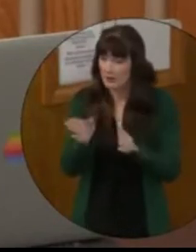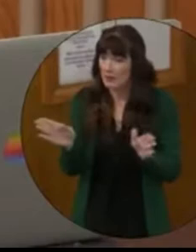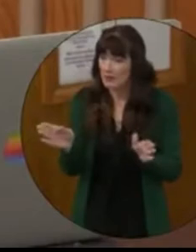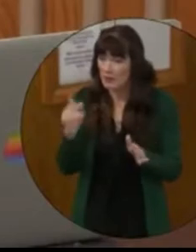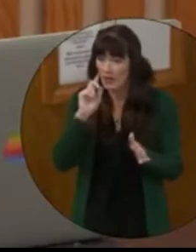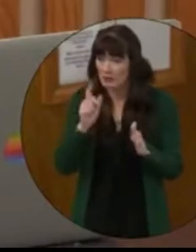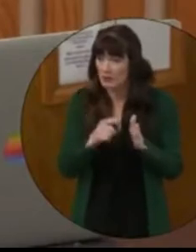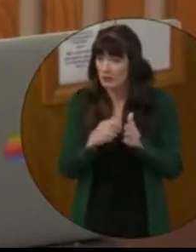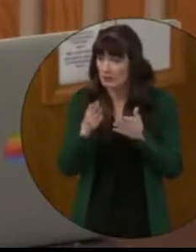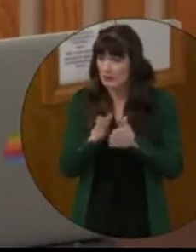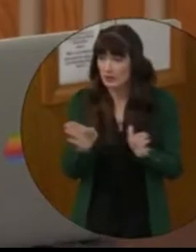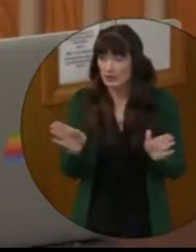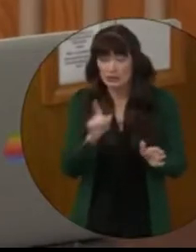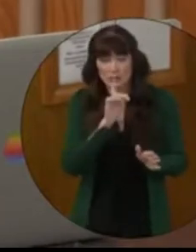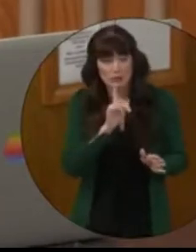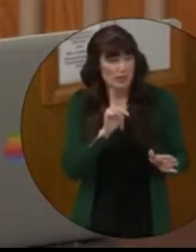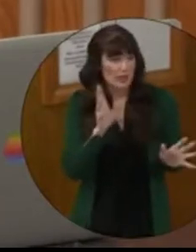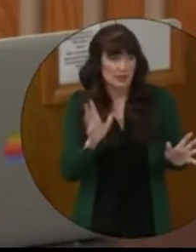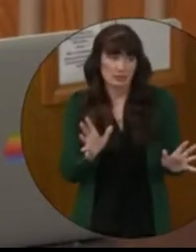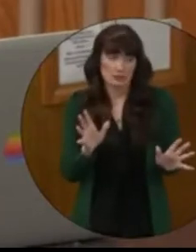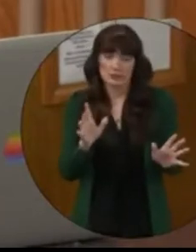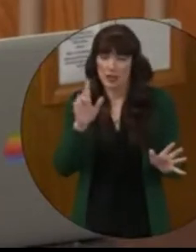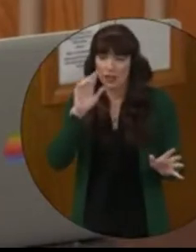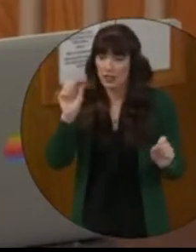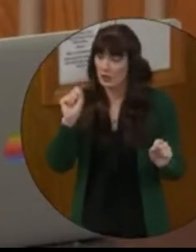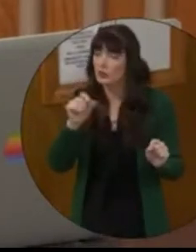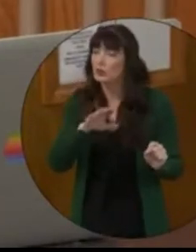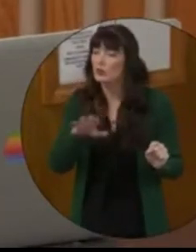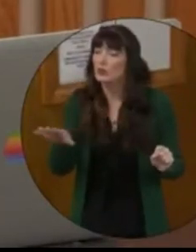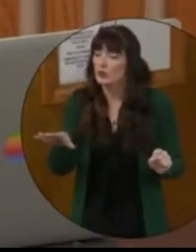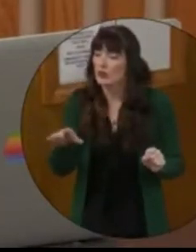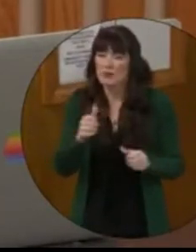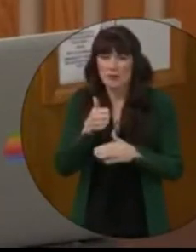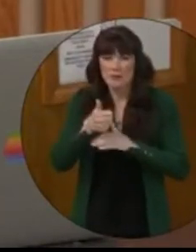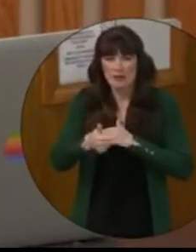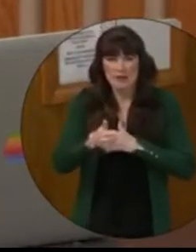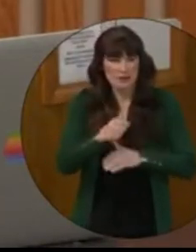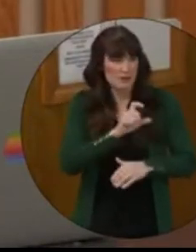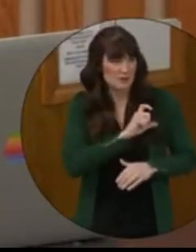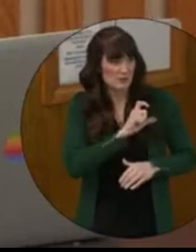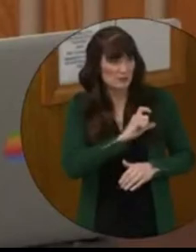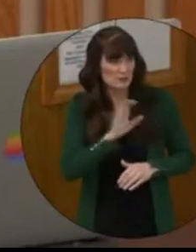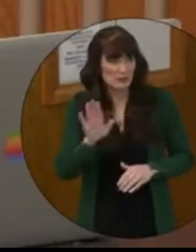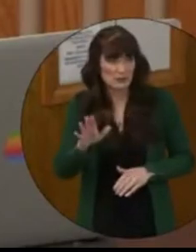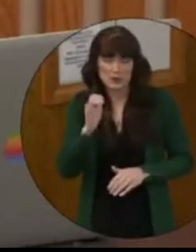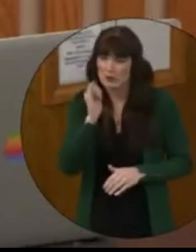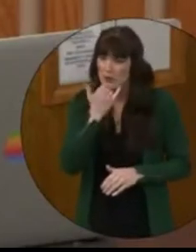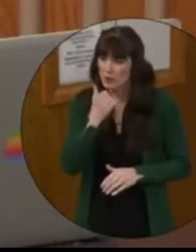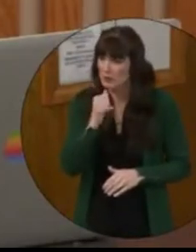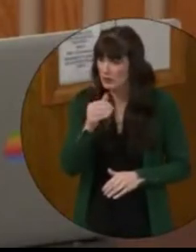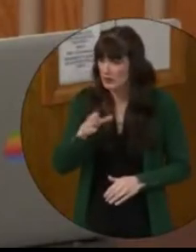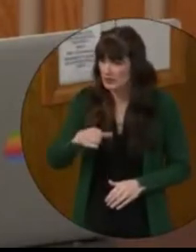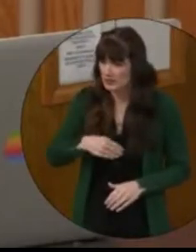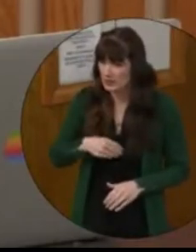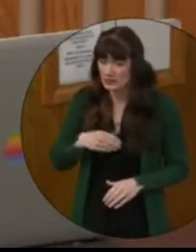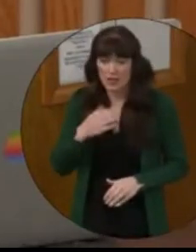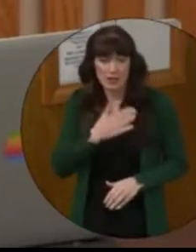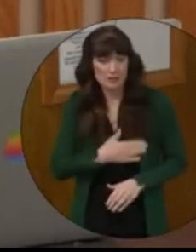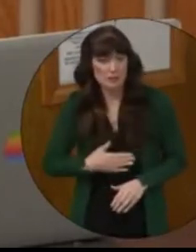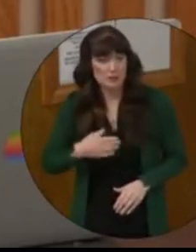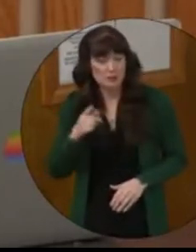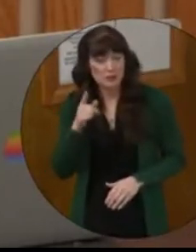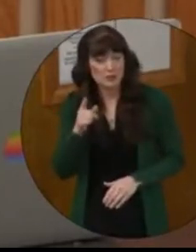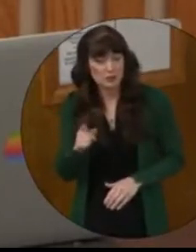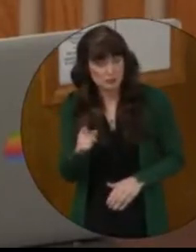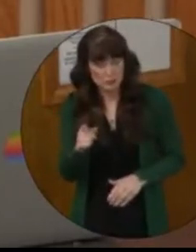public has been especially rowdy, but your response of blaming the police for your missteps was unacceptable. I appreciate you